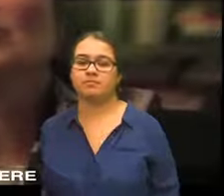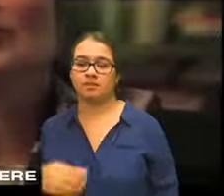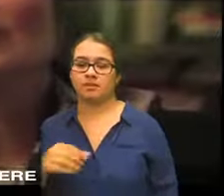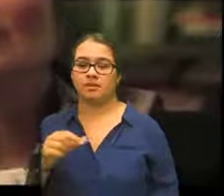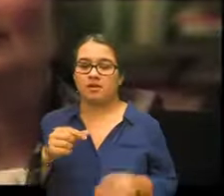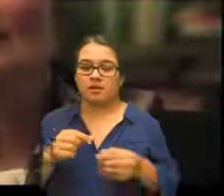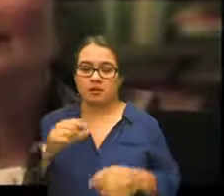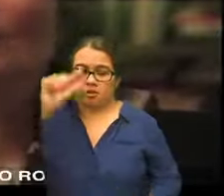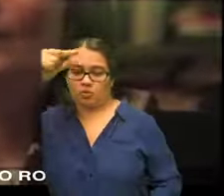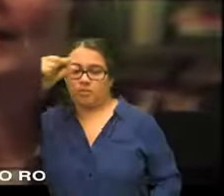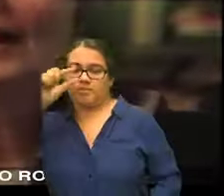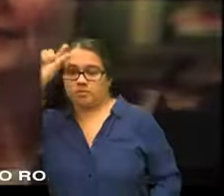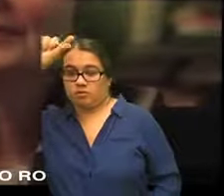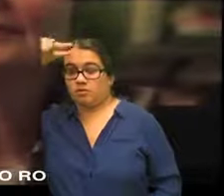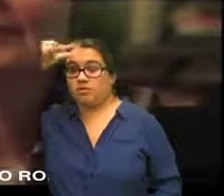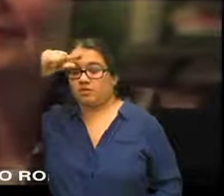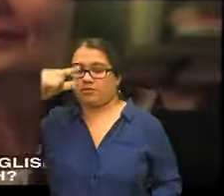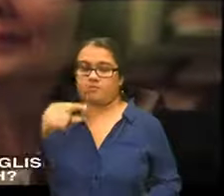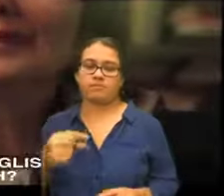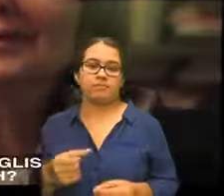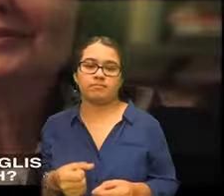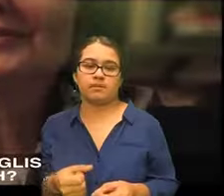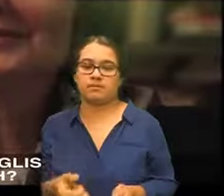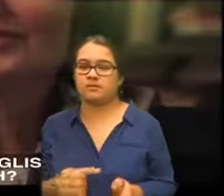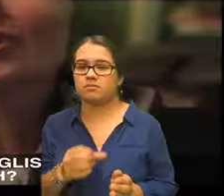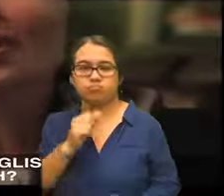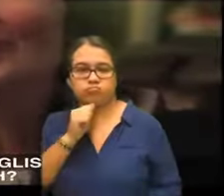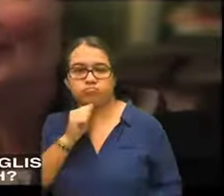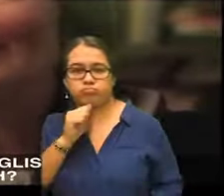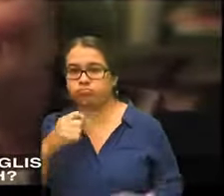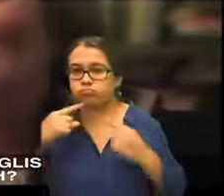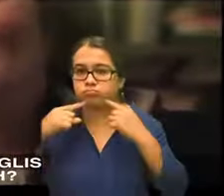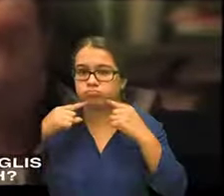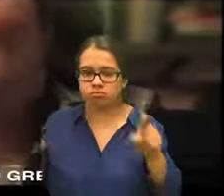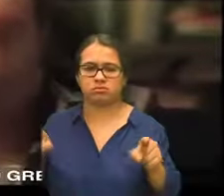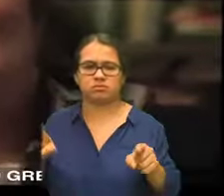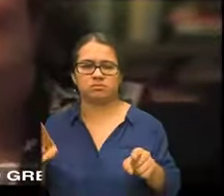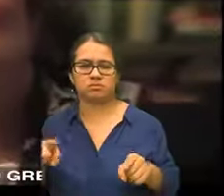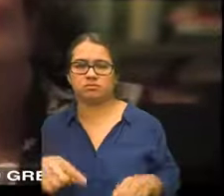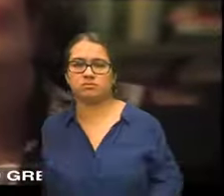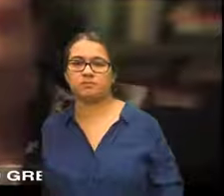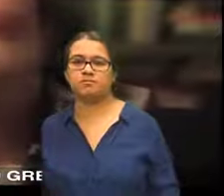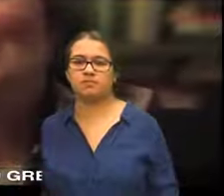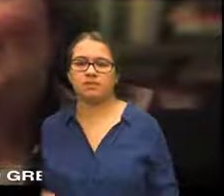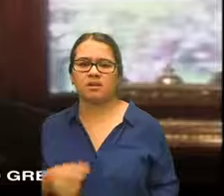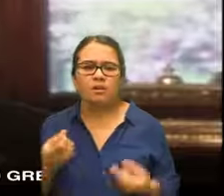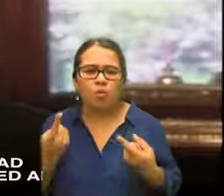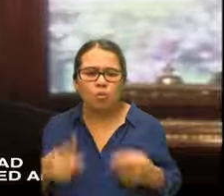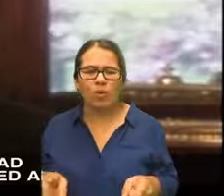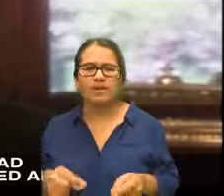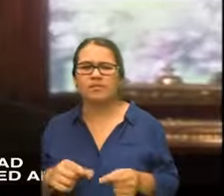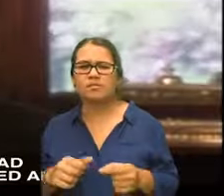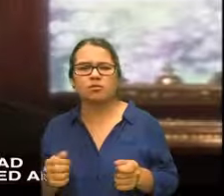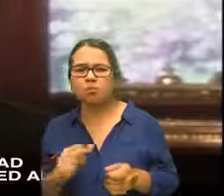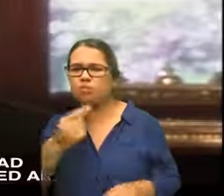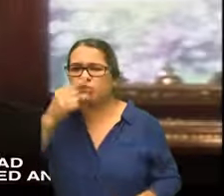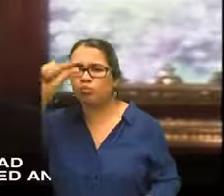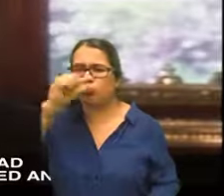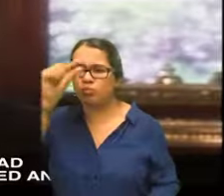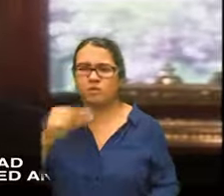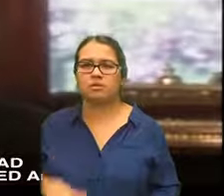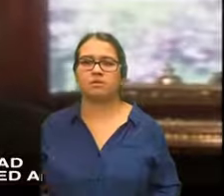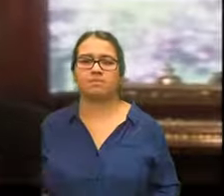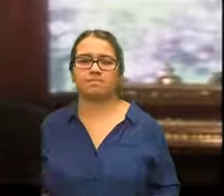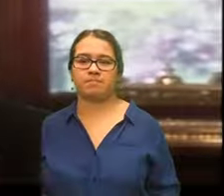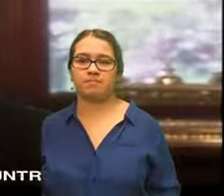republics were gone what had happened to Rome? what about the English Commonwealth? what had happened to Greece? never before had a people